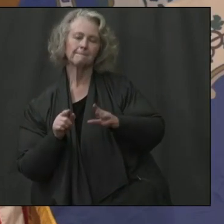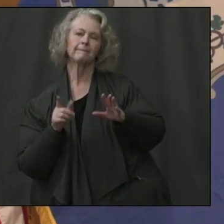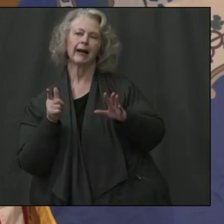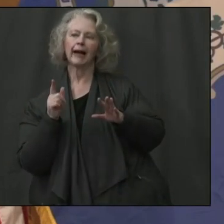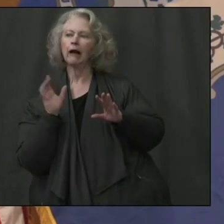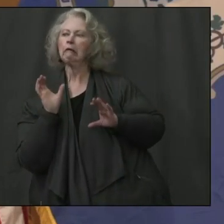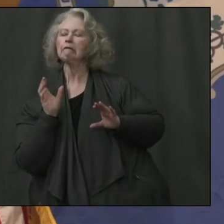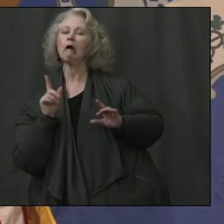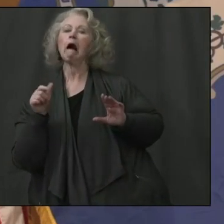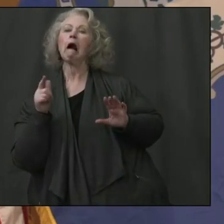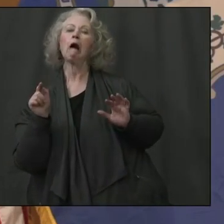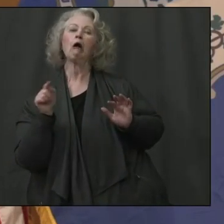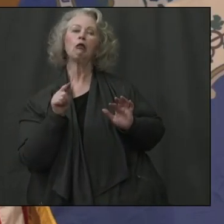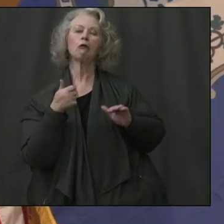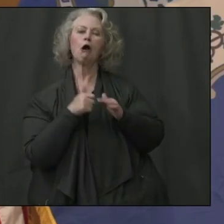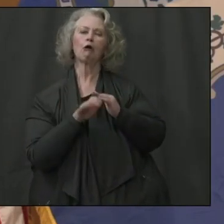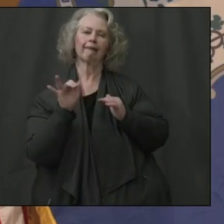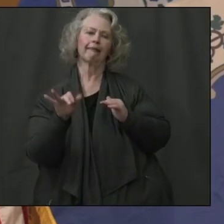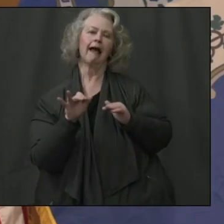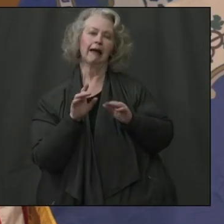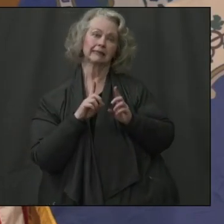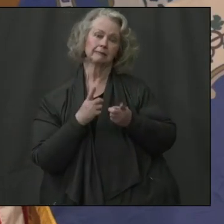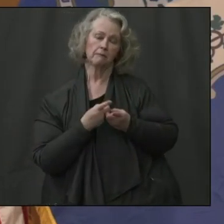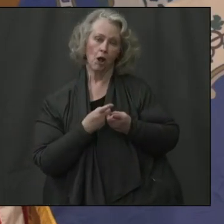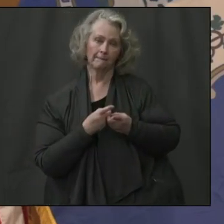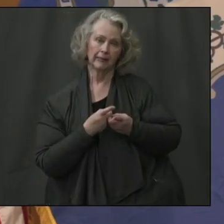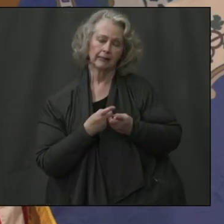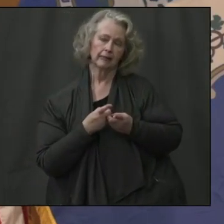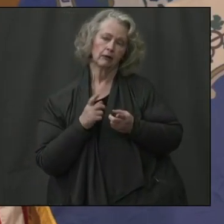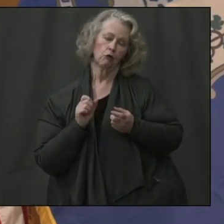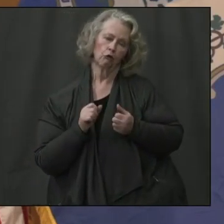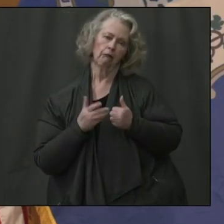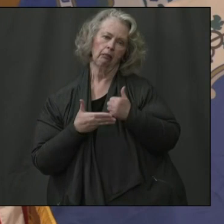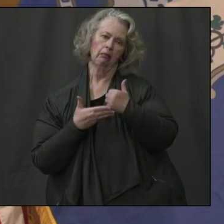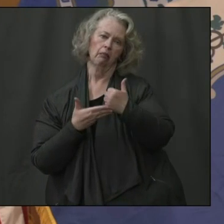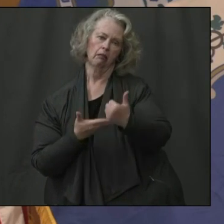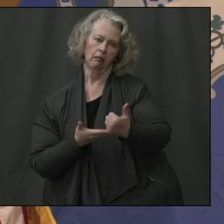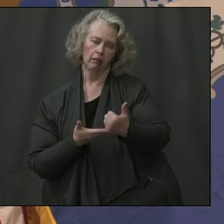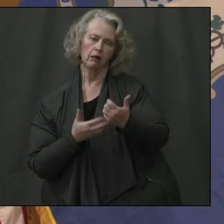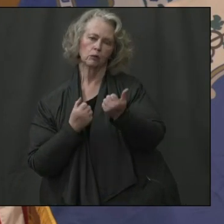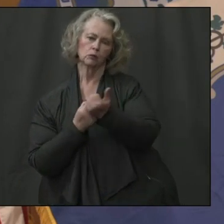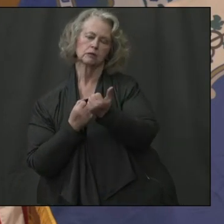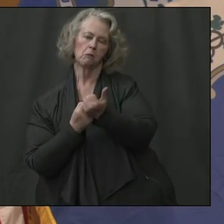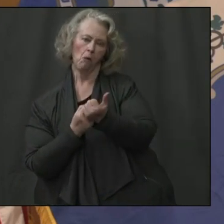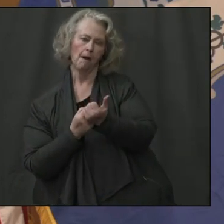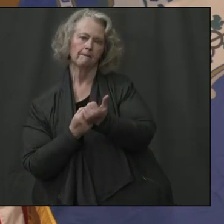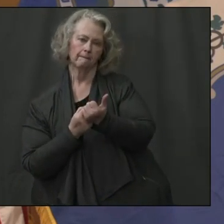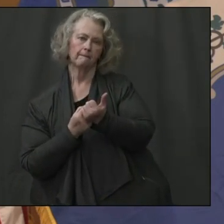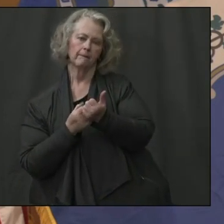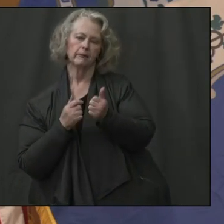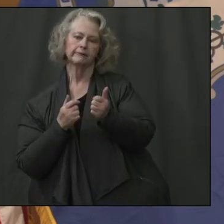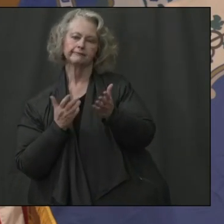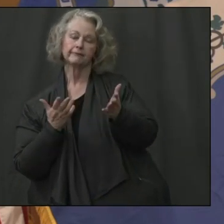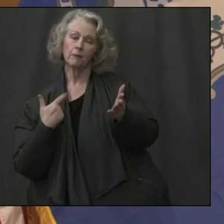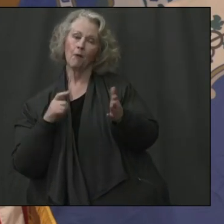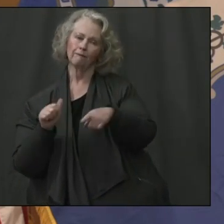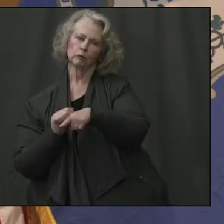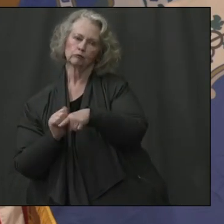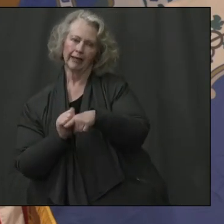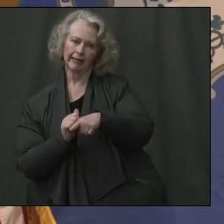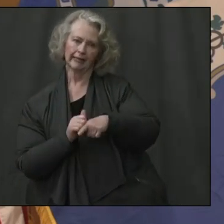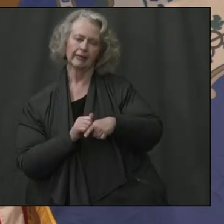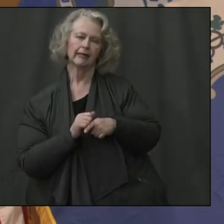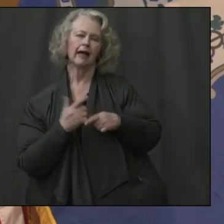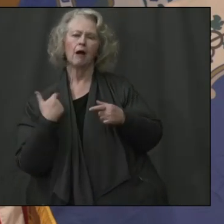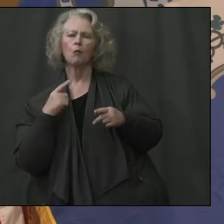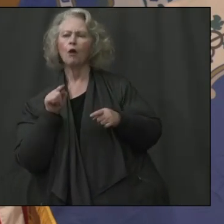other employees within the department that, um, could have some experience to support and receive a quick training. We're also looking across state